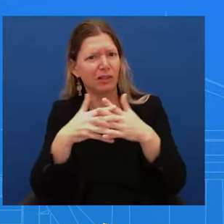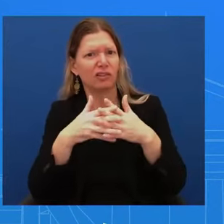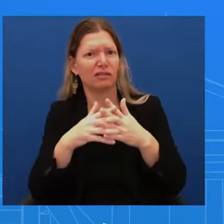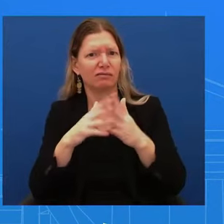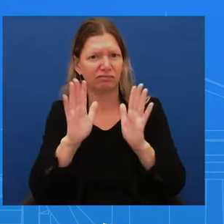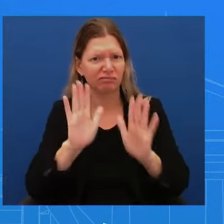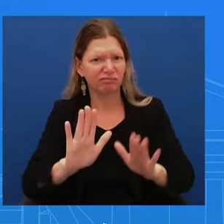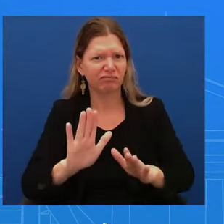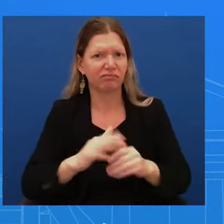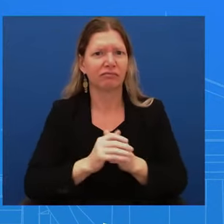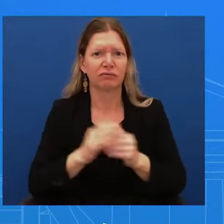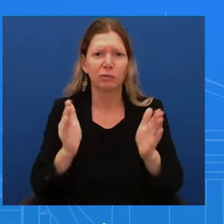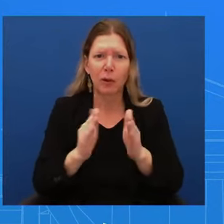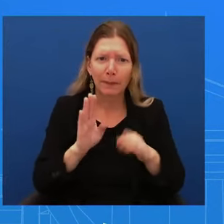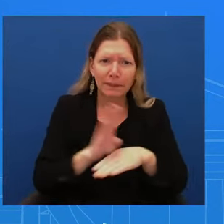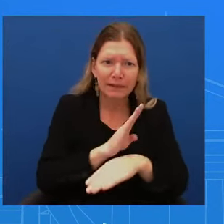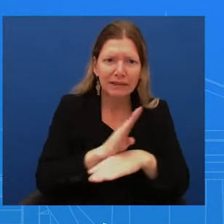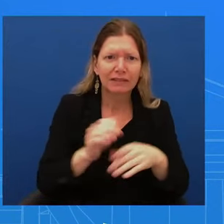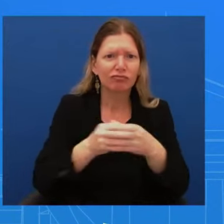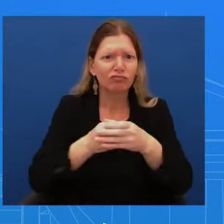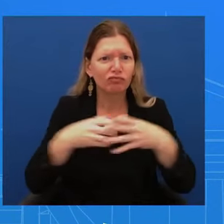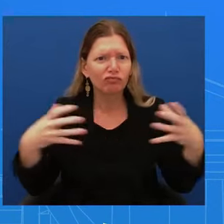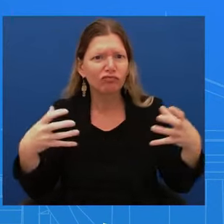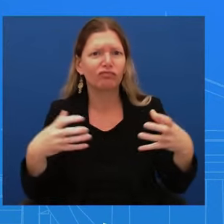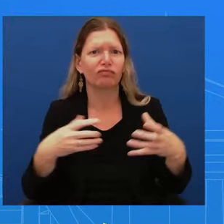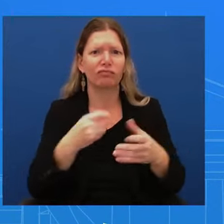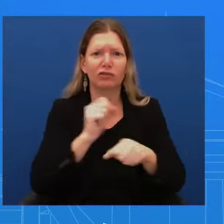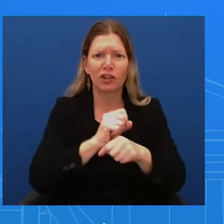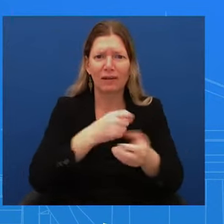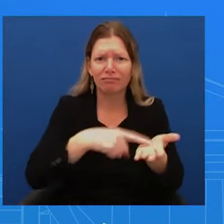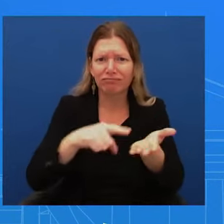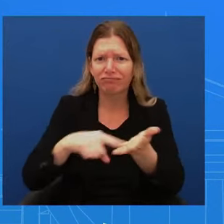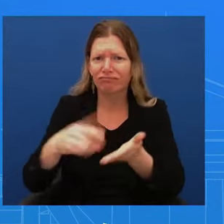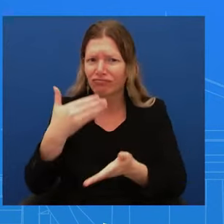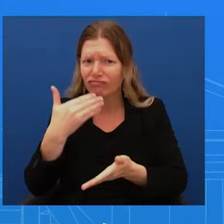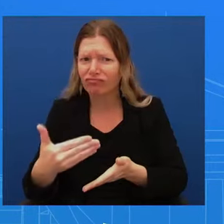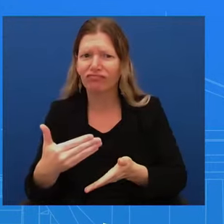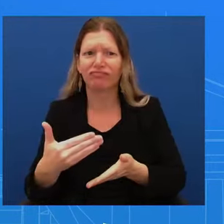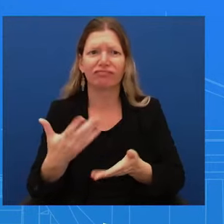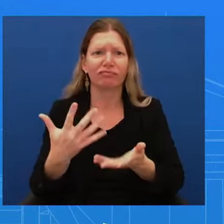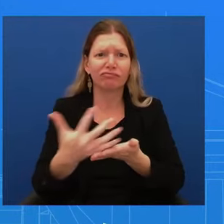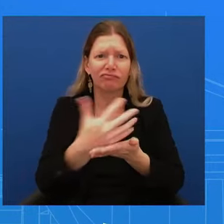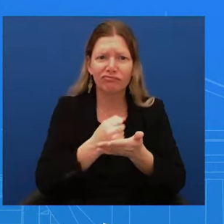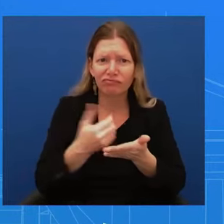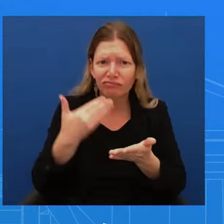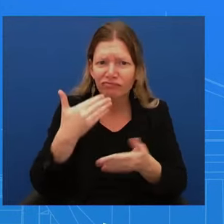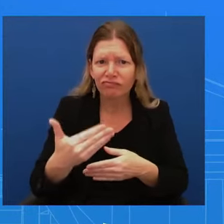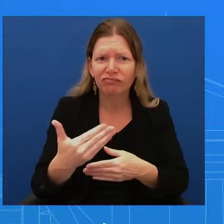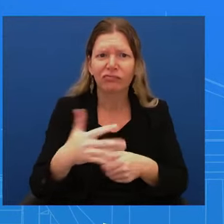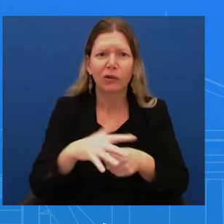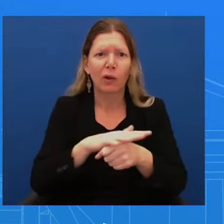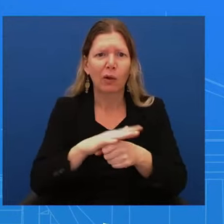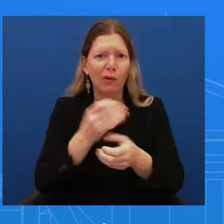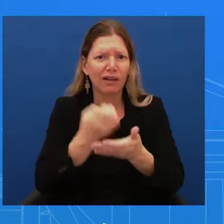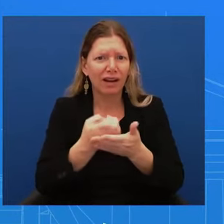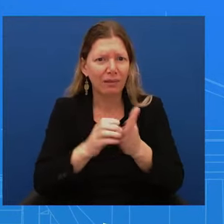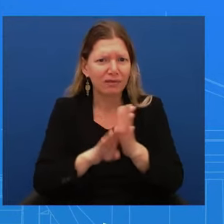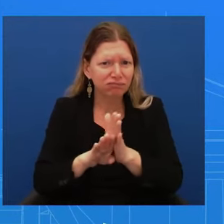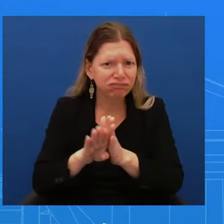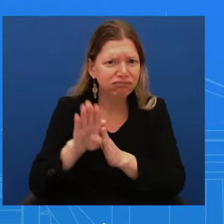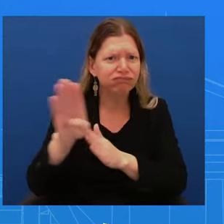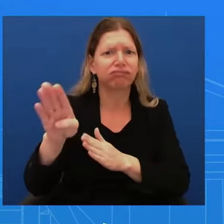for hard-working families. Bidenomics, it's working. And with that, as you all can see, my colleague,